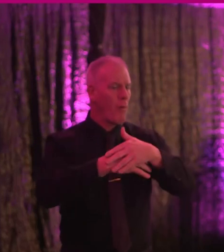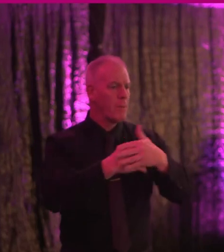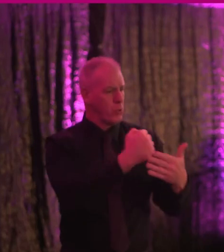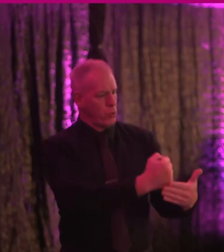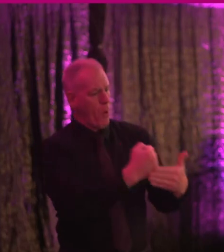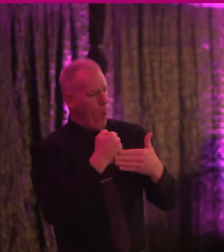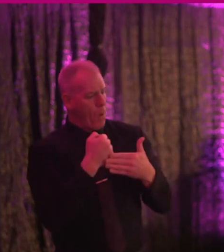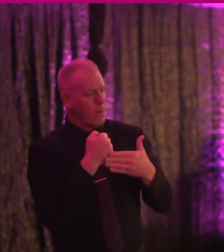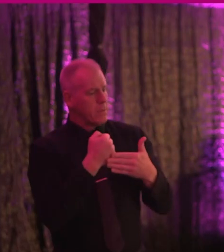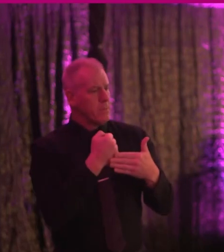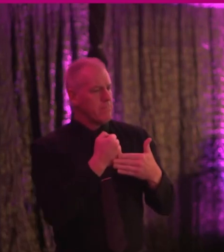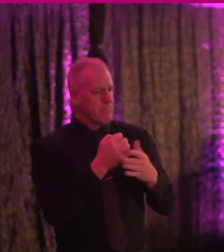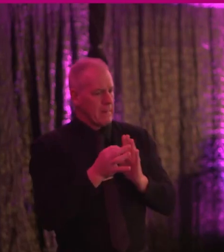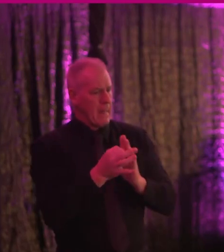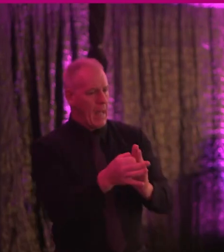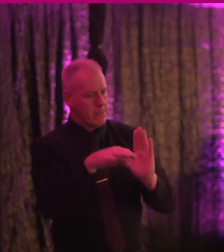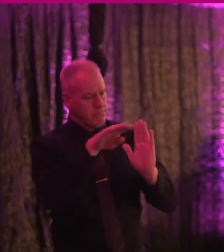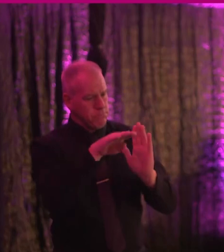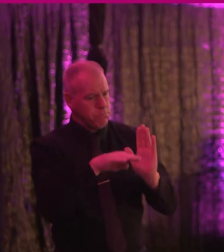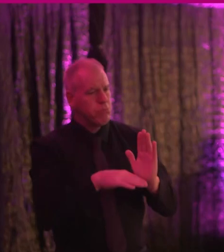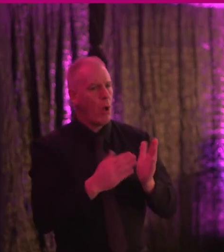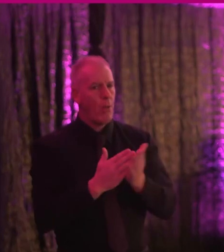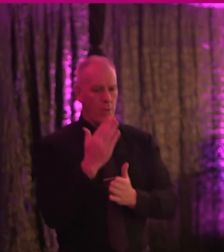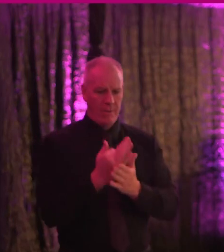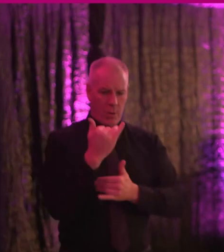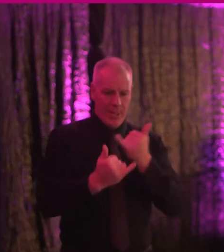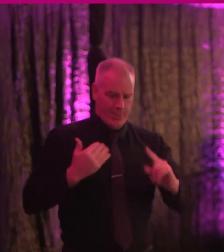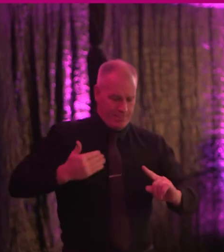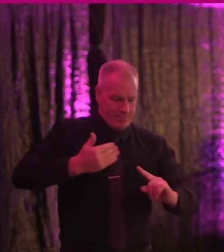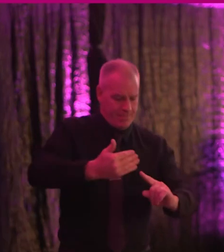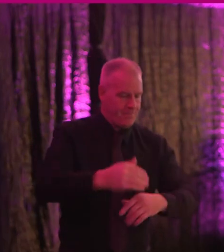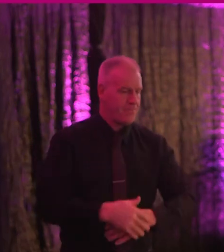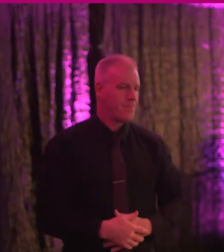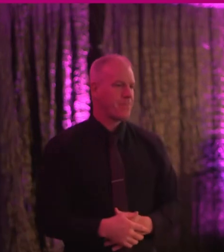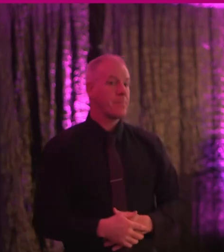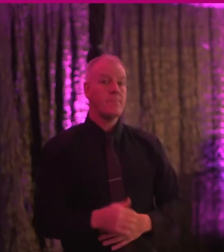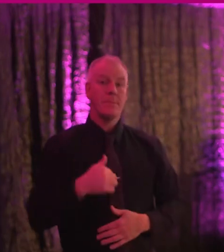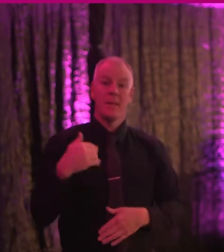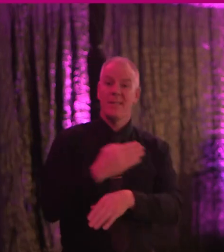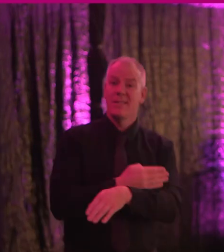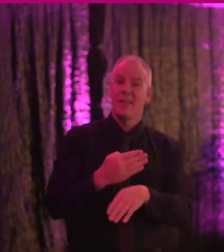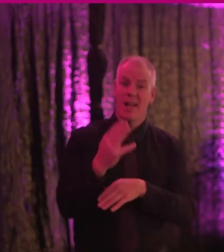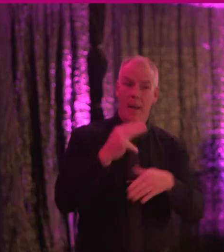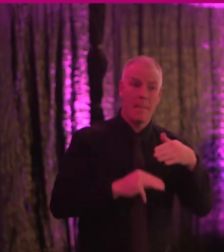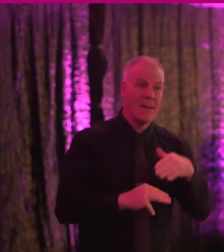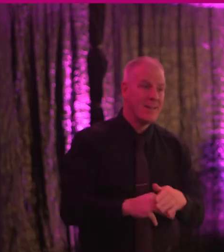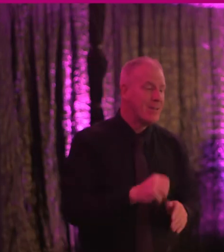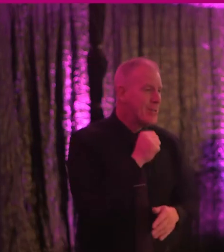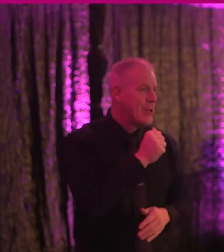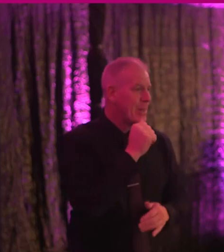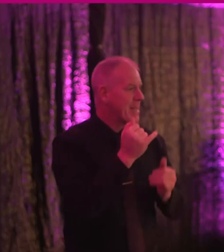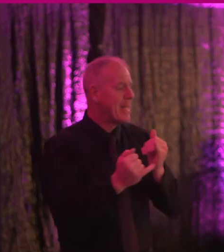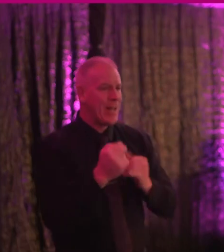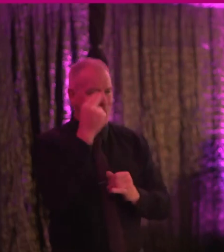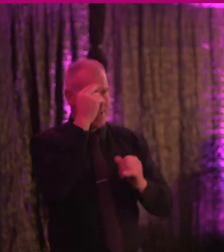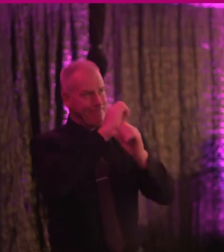support and such guidance over the last number of years. When I started as Minister, I didn't have a detailed